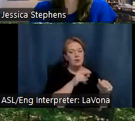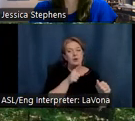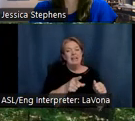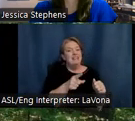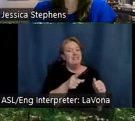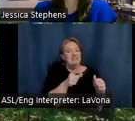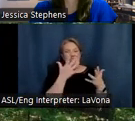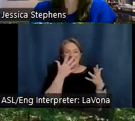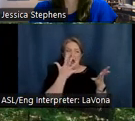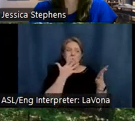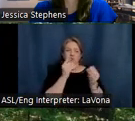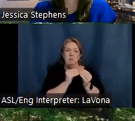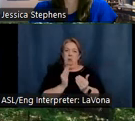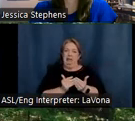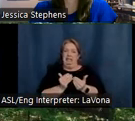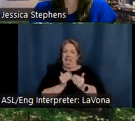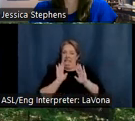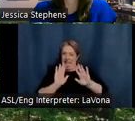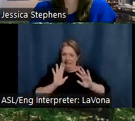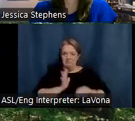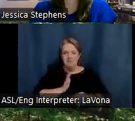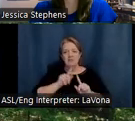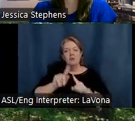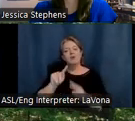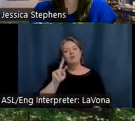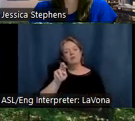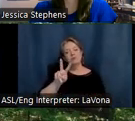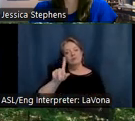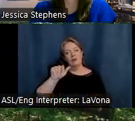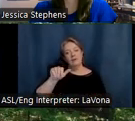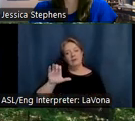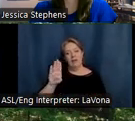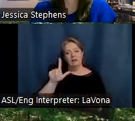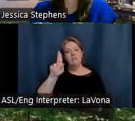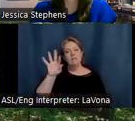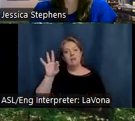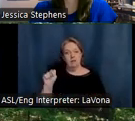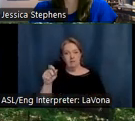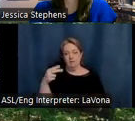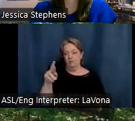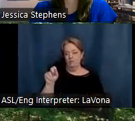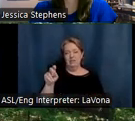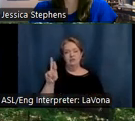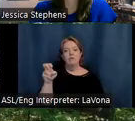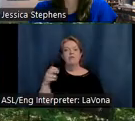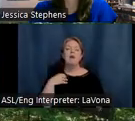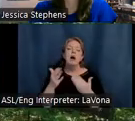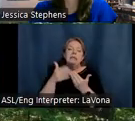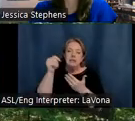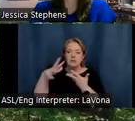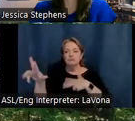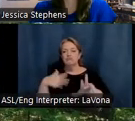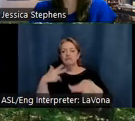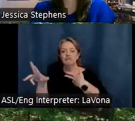Preserve promises walks along the Bean Blossom Creek and an abundance of song from the migratory birds who